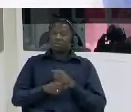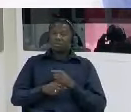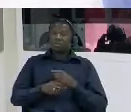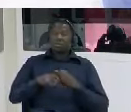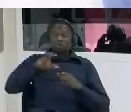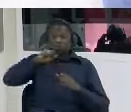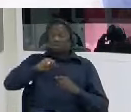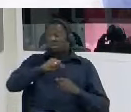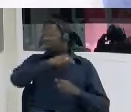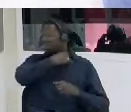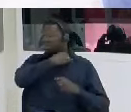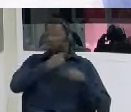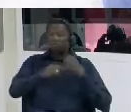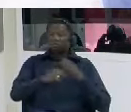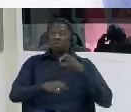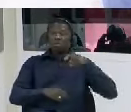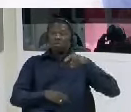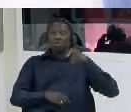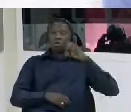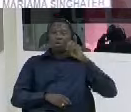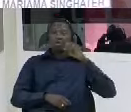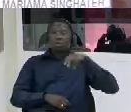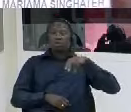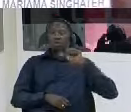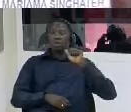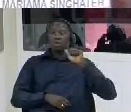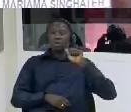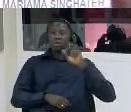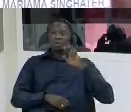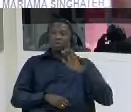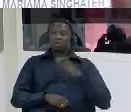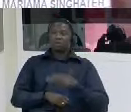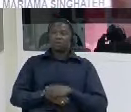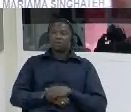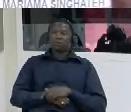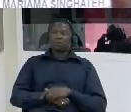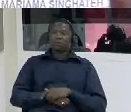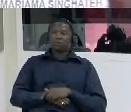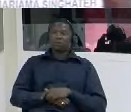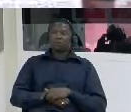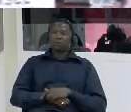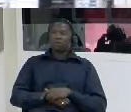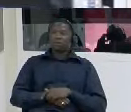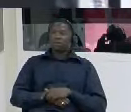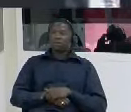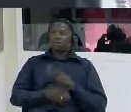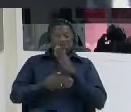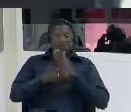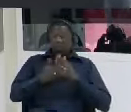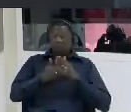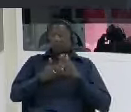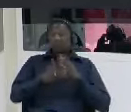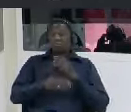of omar falcata he he caught everything this i can witness